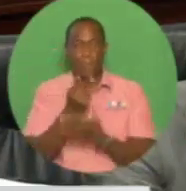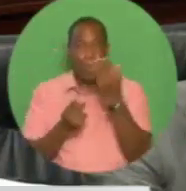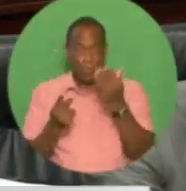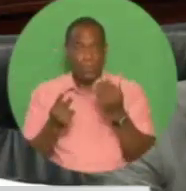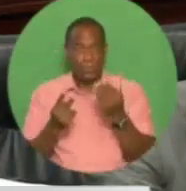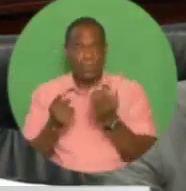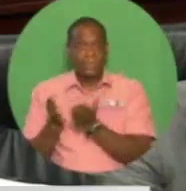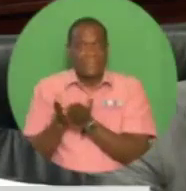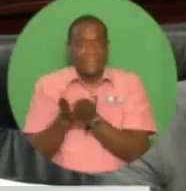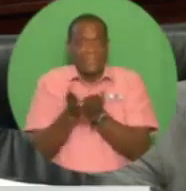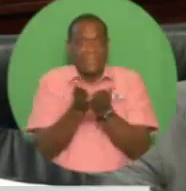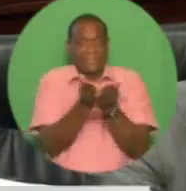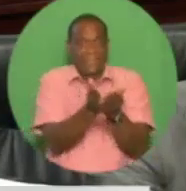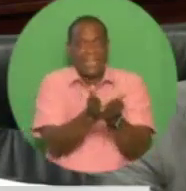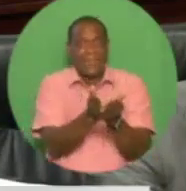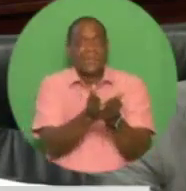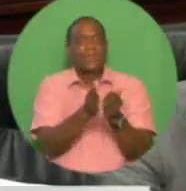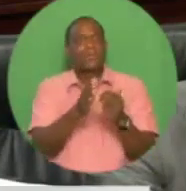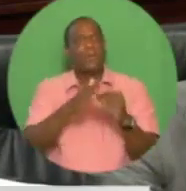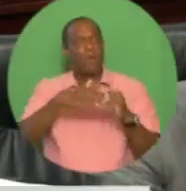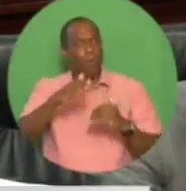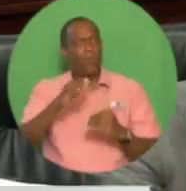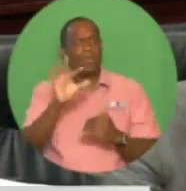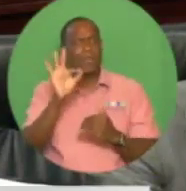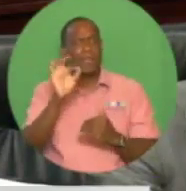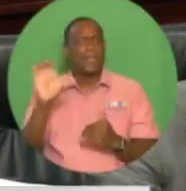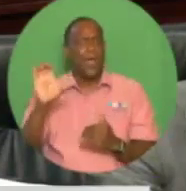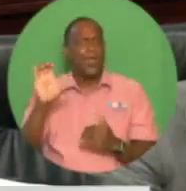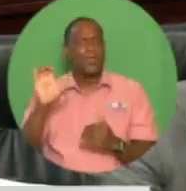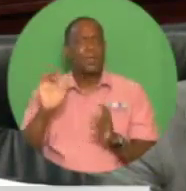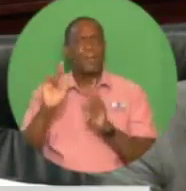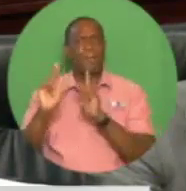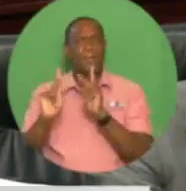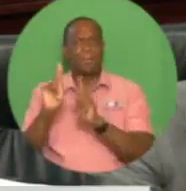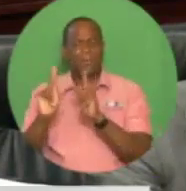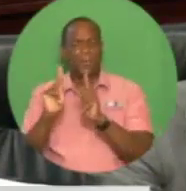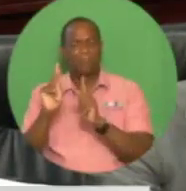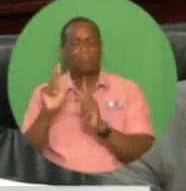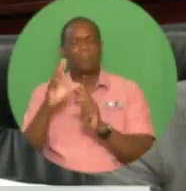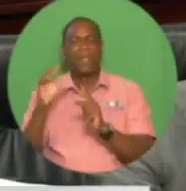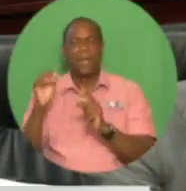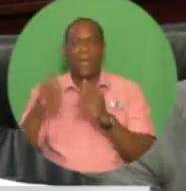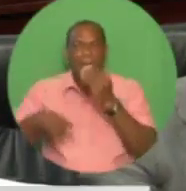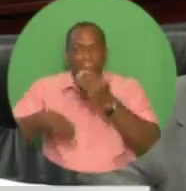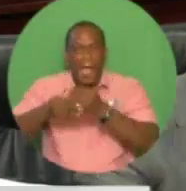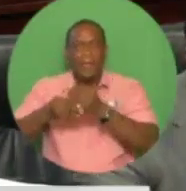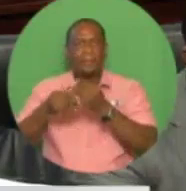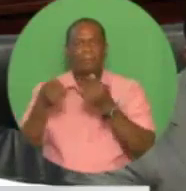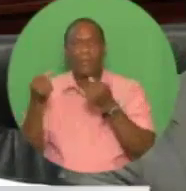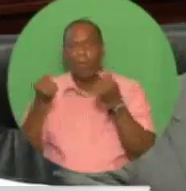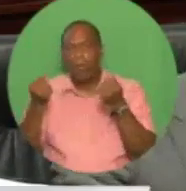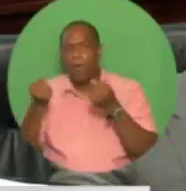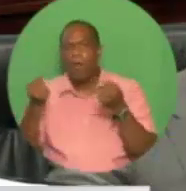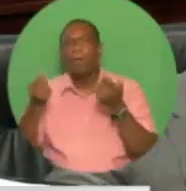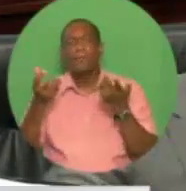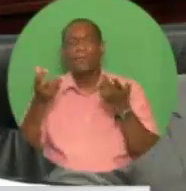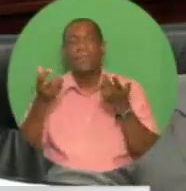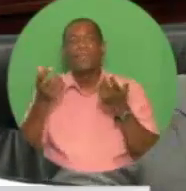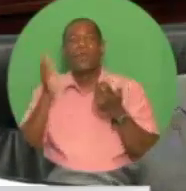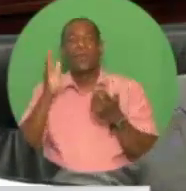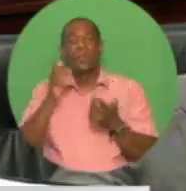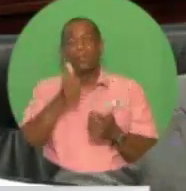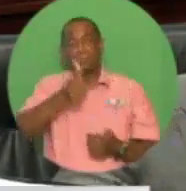250 cars at speeds in excess of 35 knots, making the journey to Tobago in less than three hours.